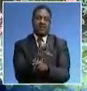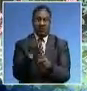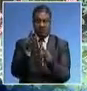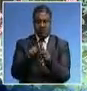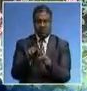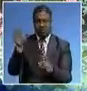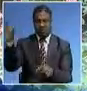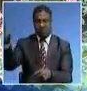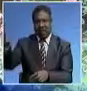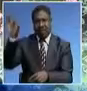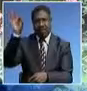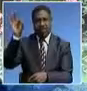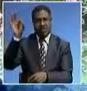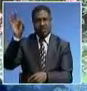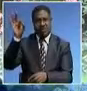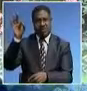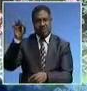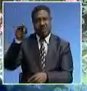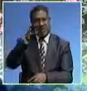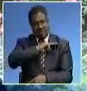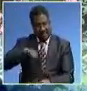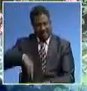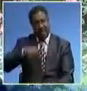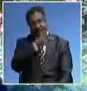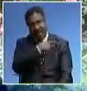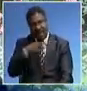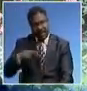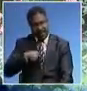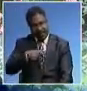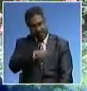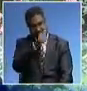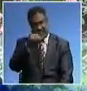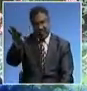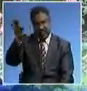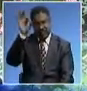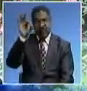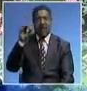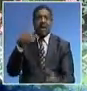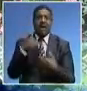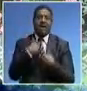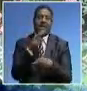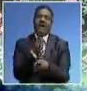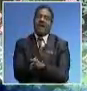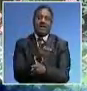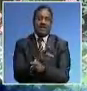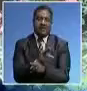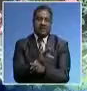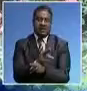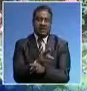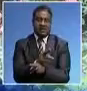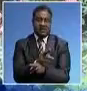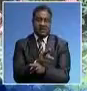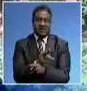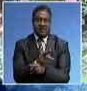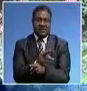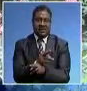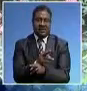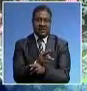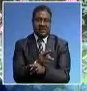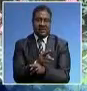members of parliament, he can take into consideration